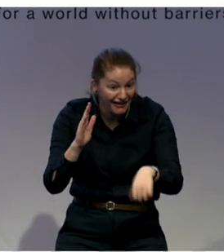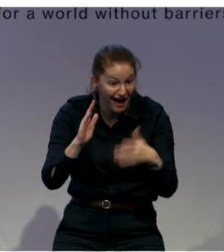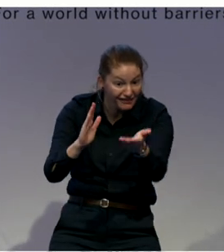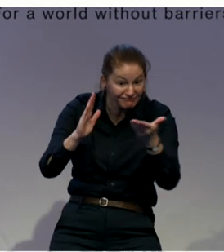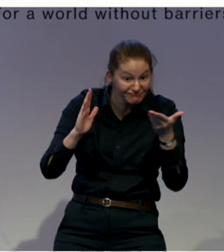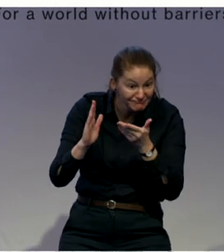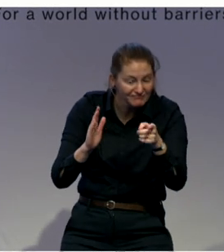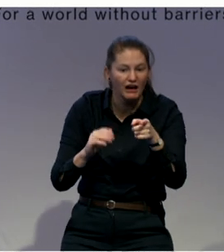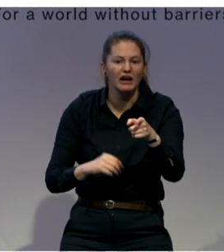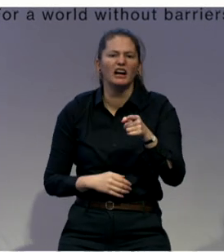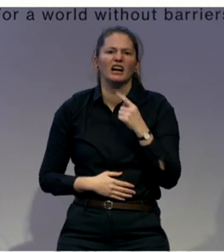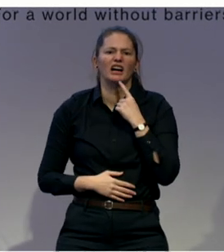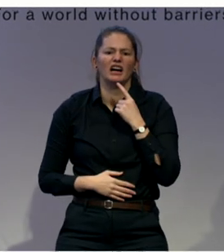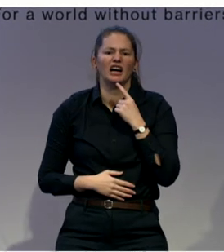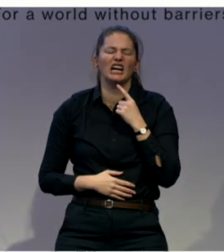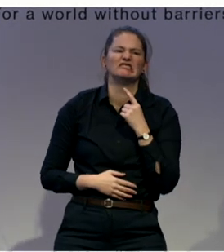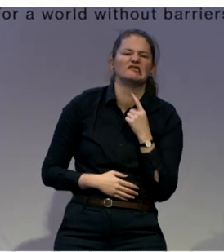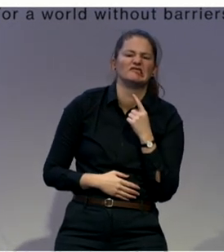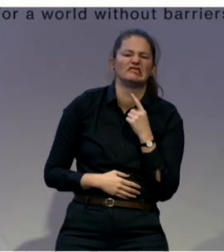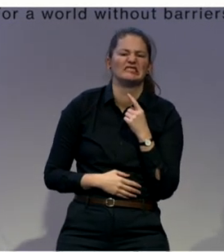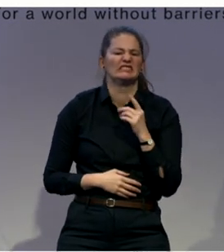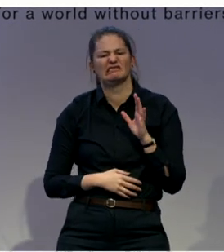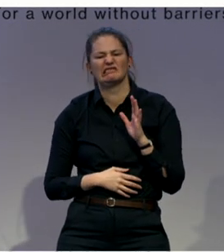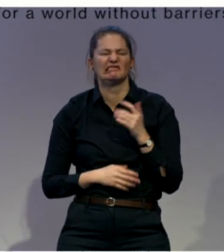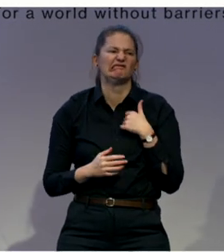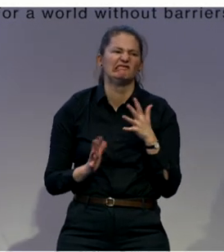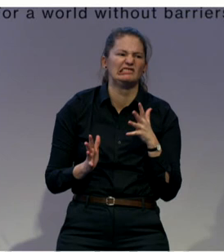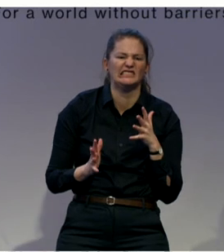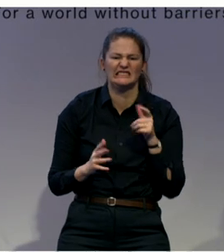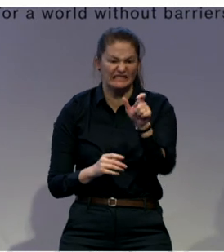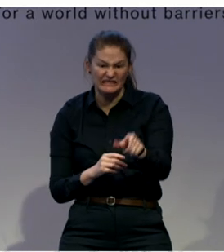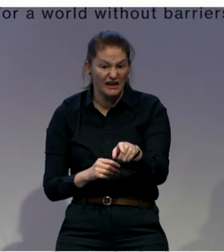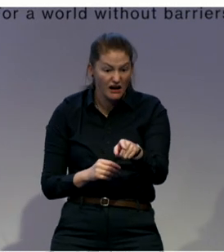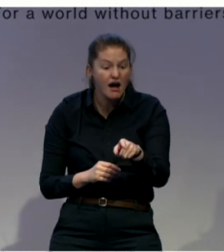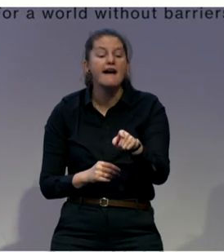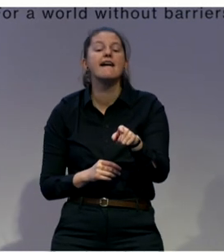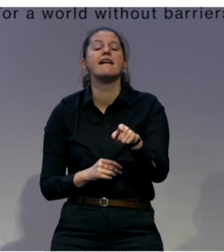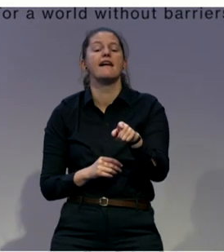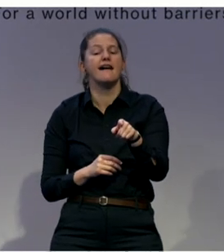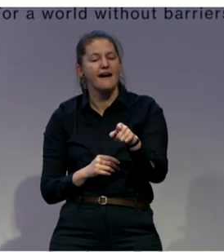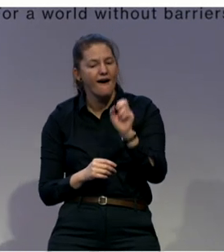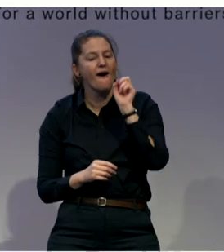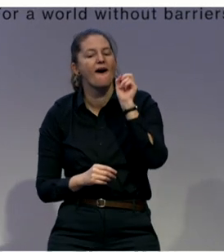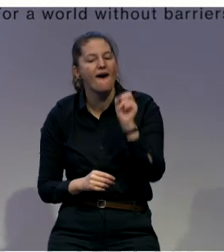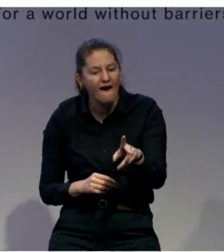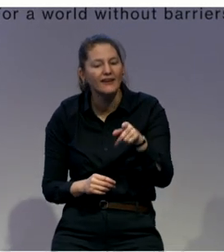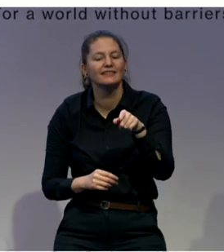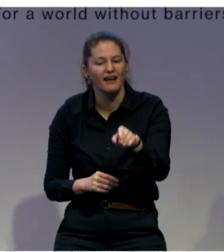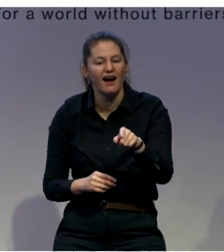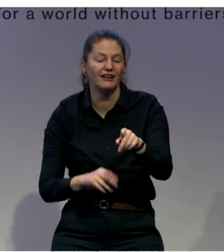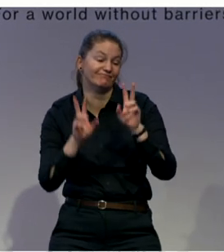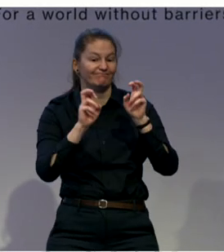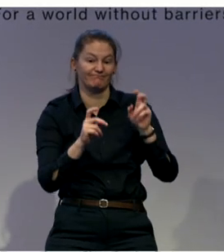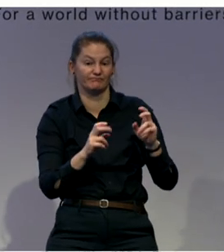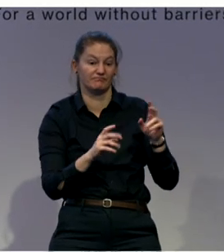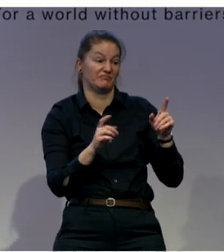no, actually not. But then it's like, yes, but we are going to close all the other support services. So, you know, you can either live in it or